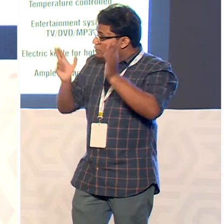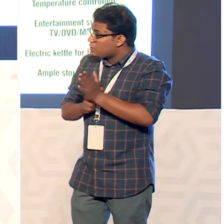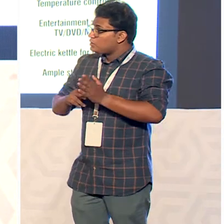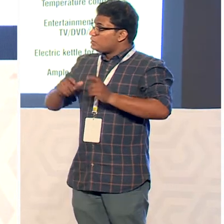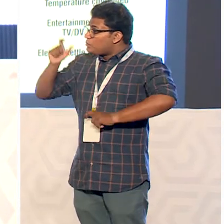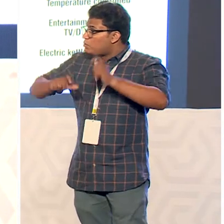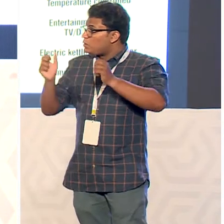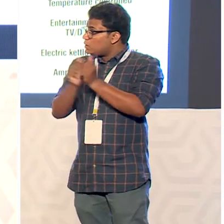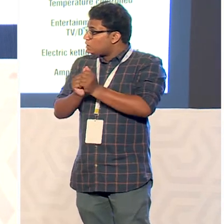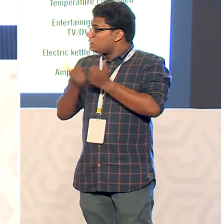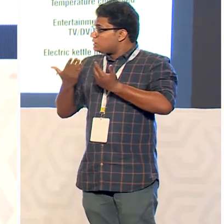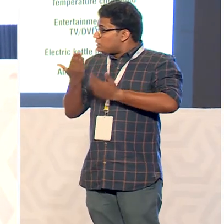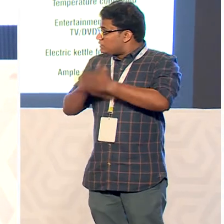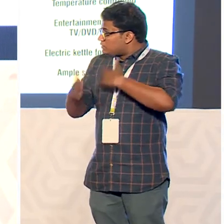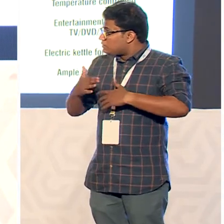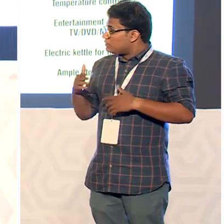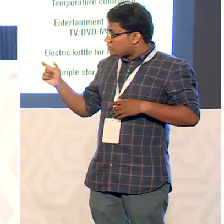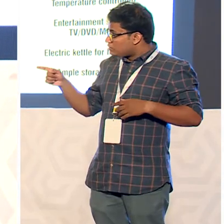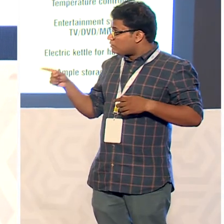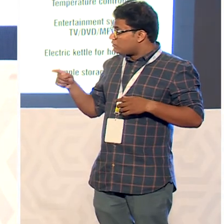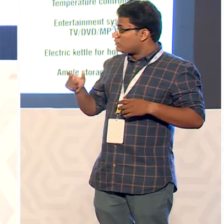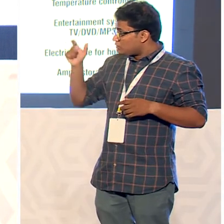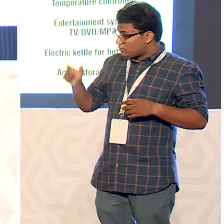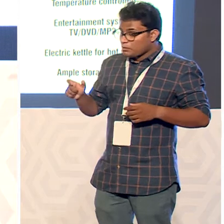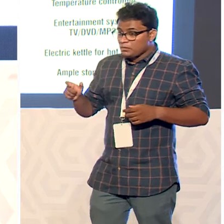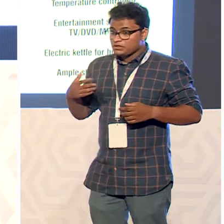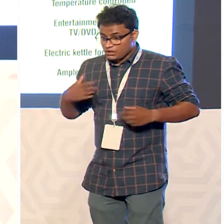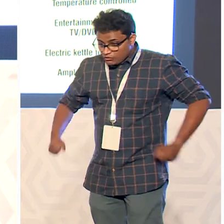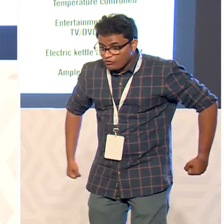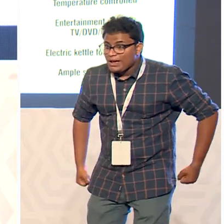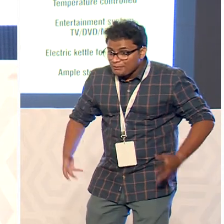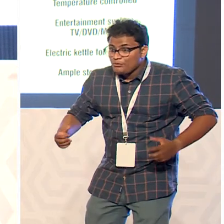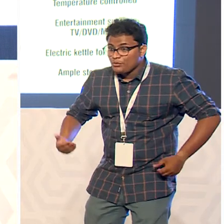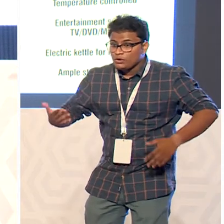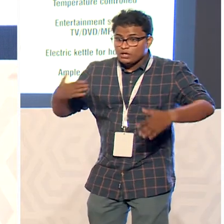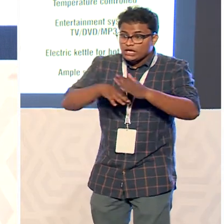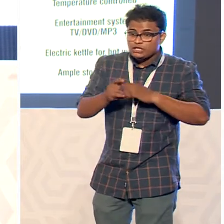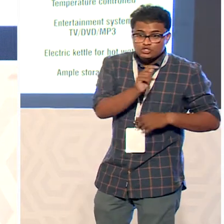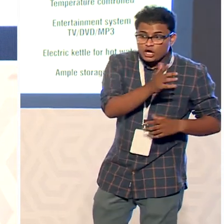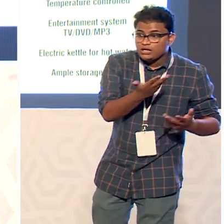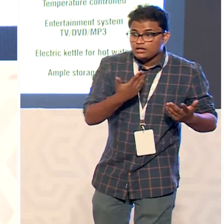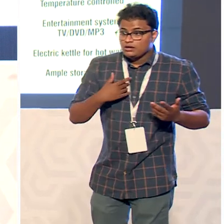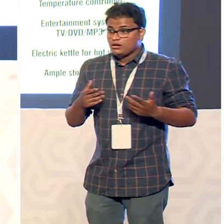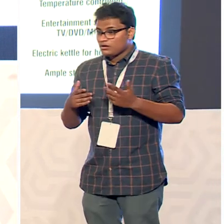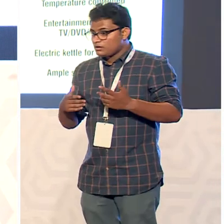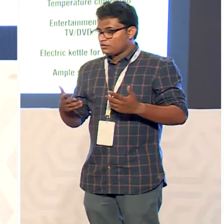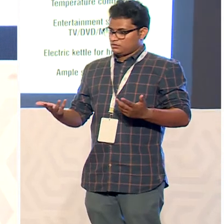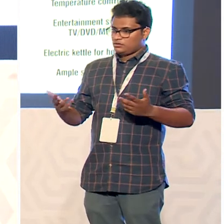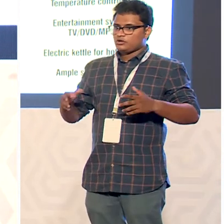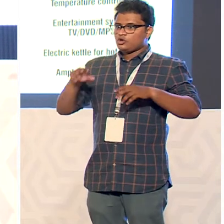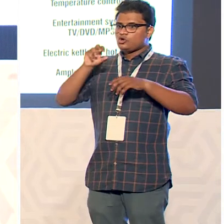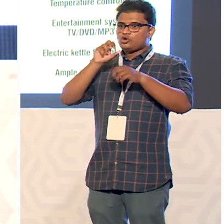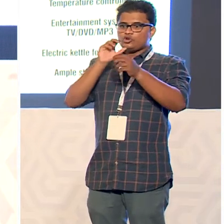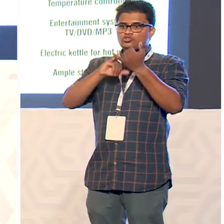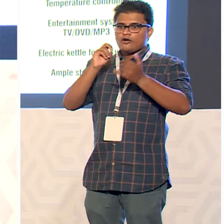disabilities and senior citizens the van comes with a ramp toilet sofa combat television hot water